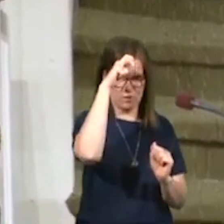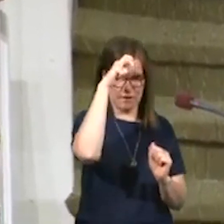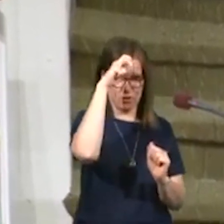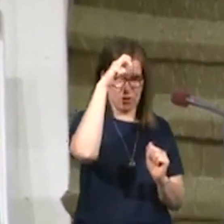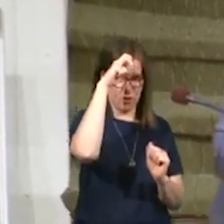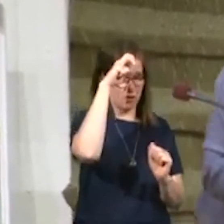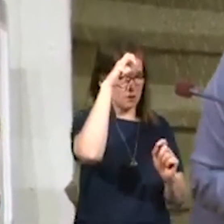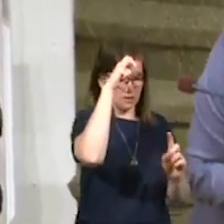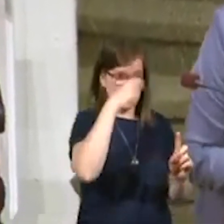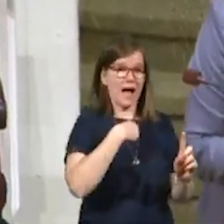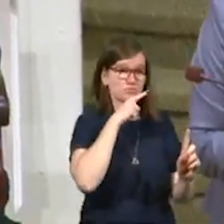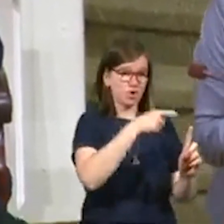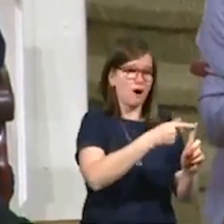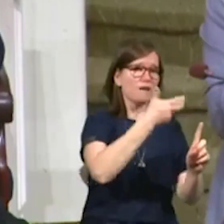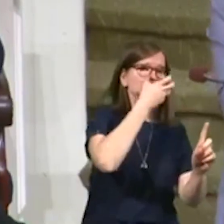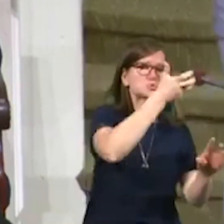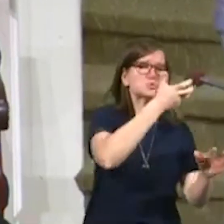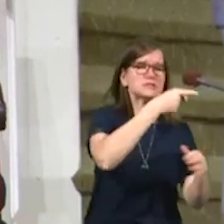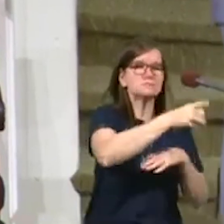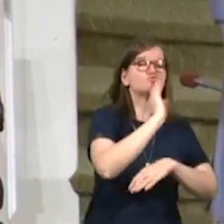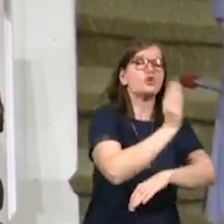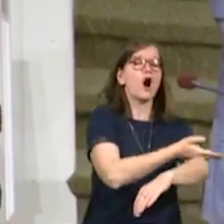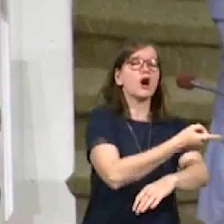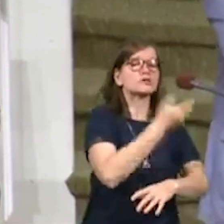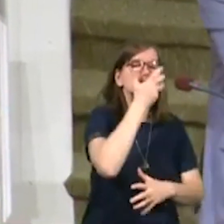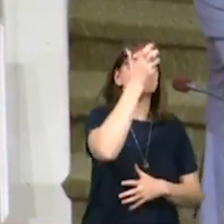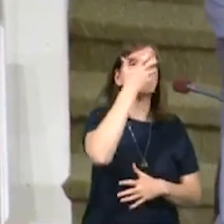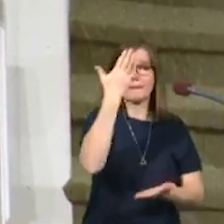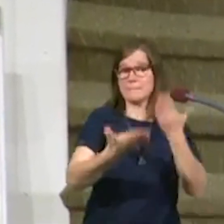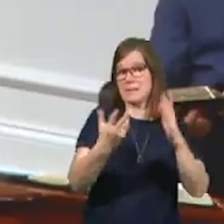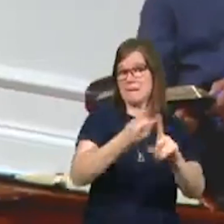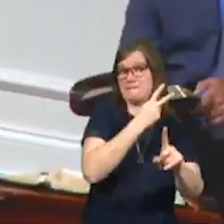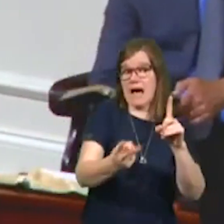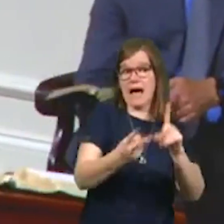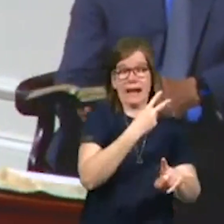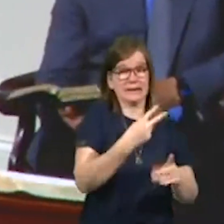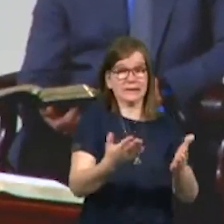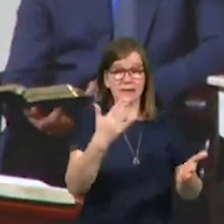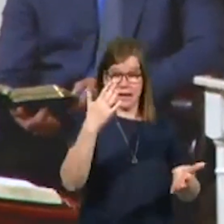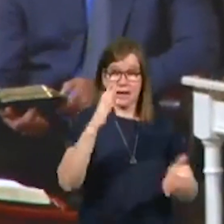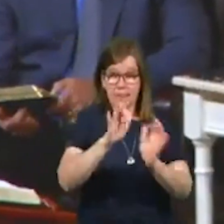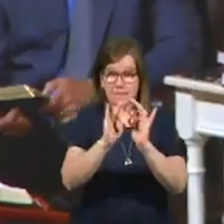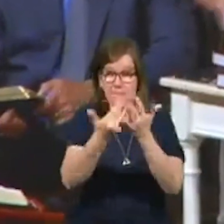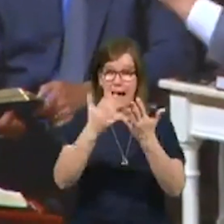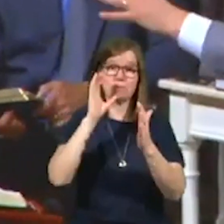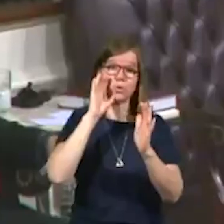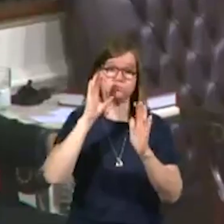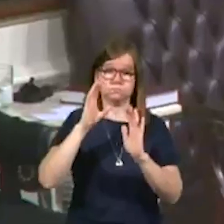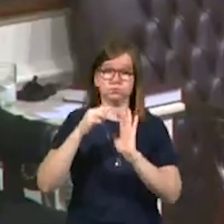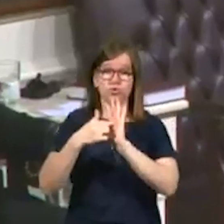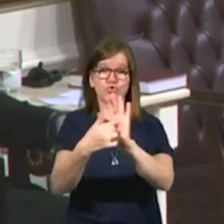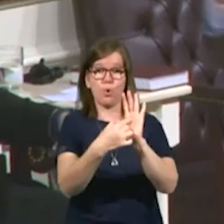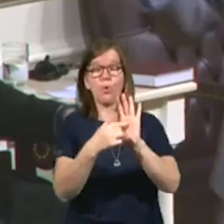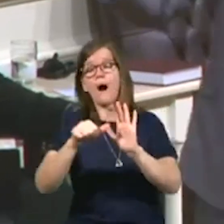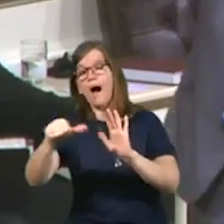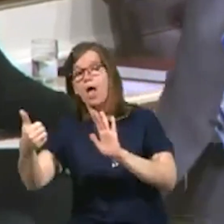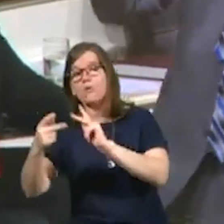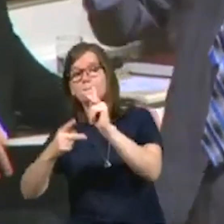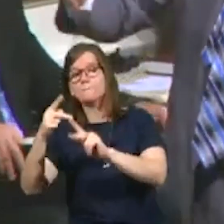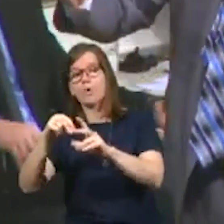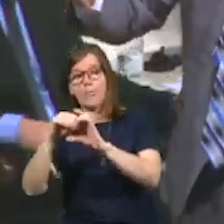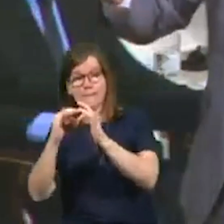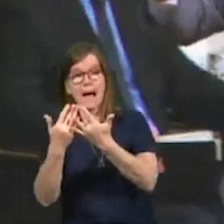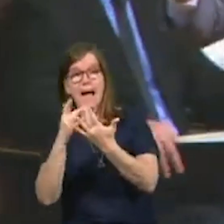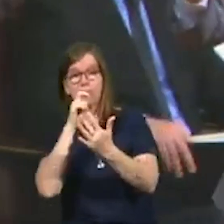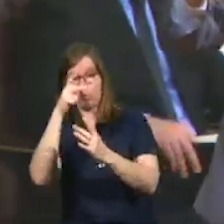I'm sure she would scream and cry out. Perhaps she was violent. The Bible paints pictures of other people in the Bible who were, who were